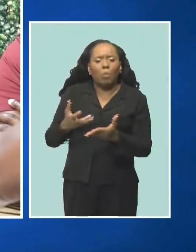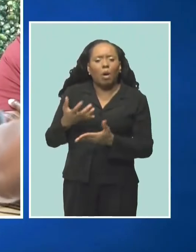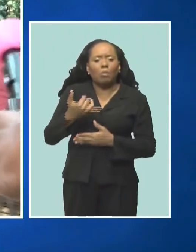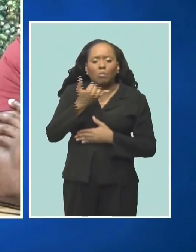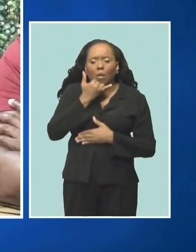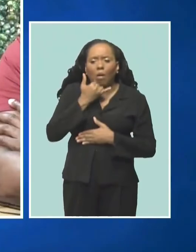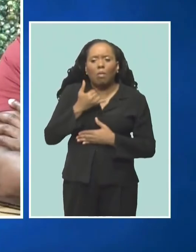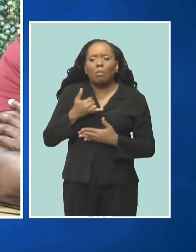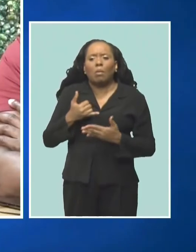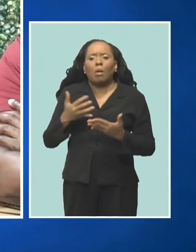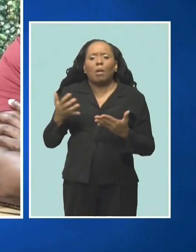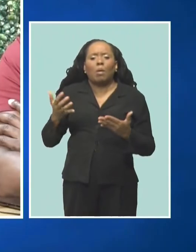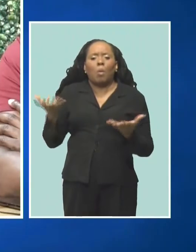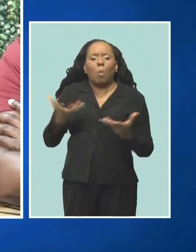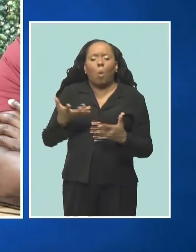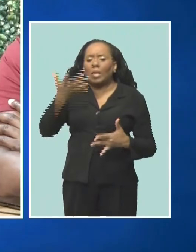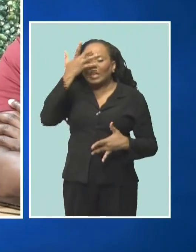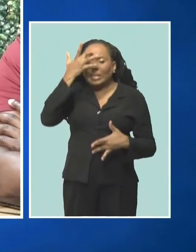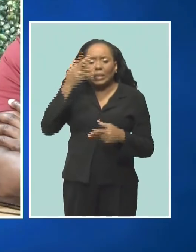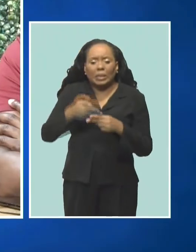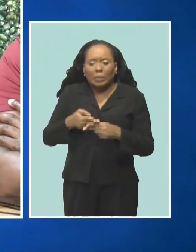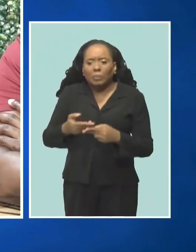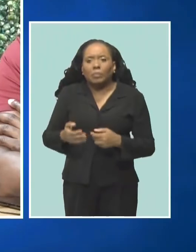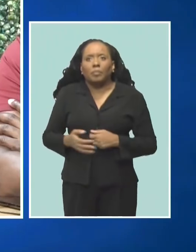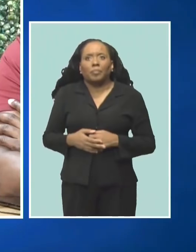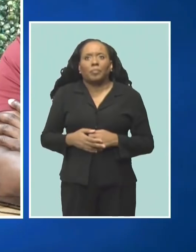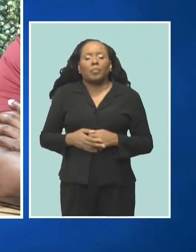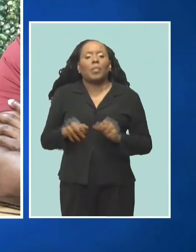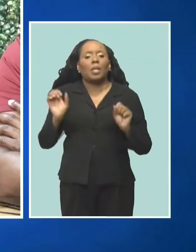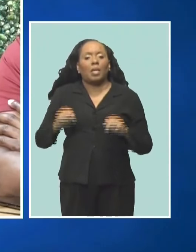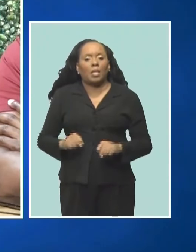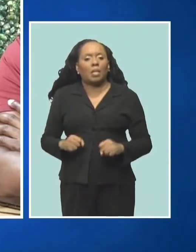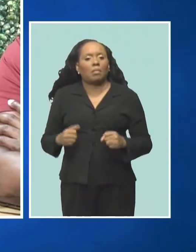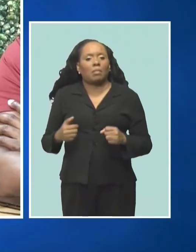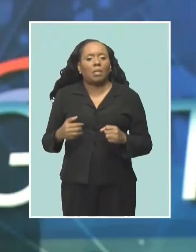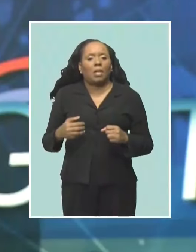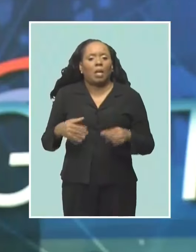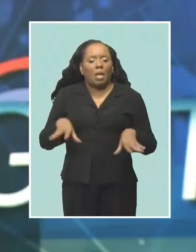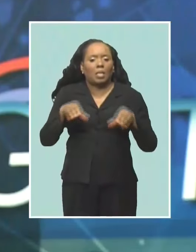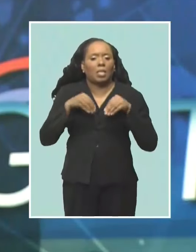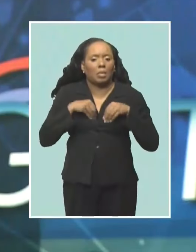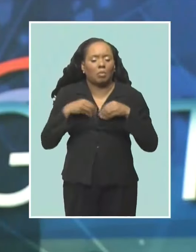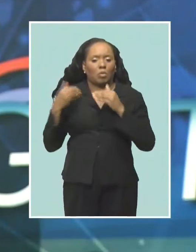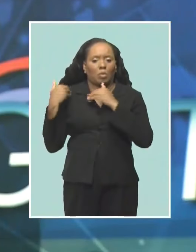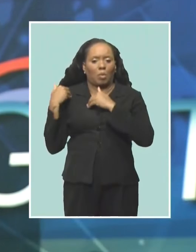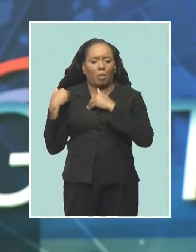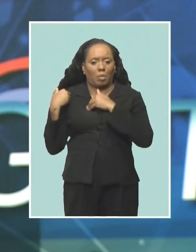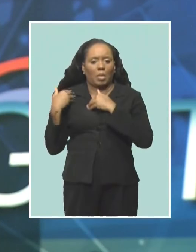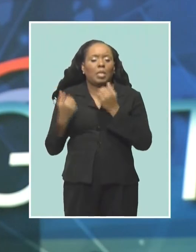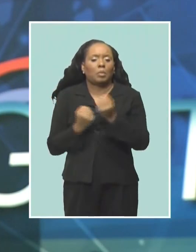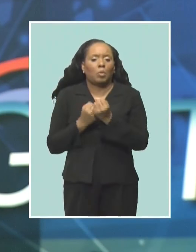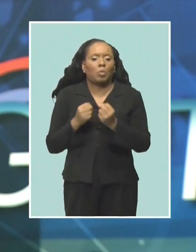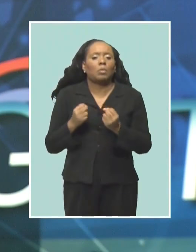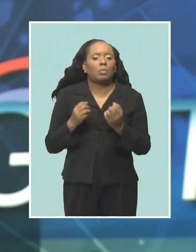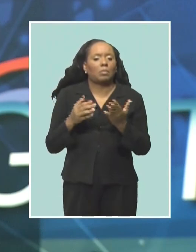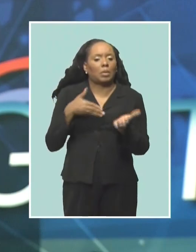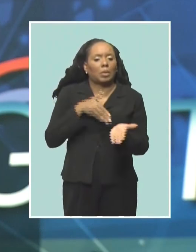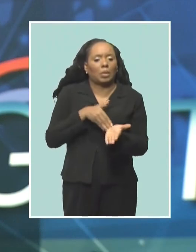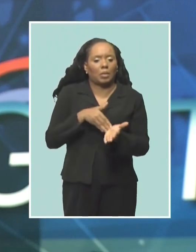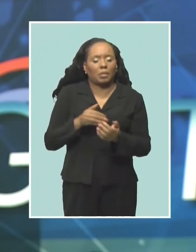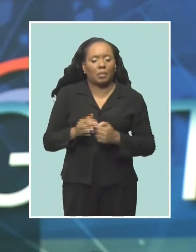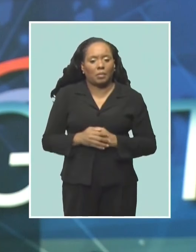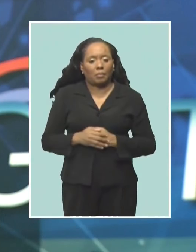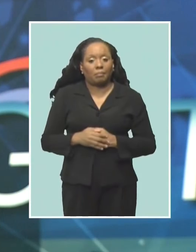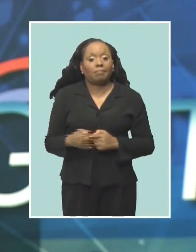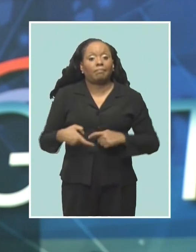a physician to take on a caseload of patients. Coming up, a festival focused on